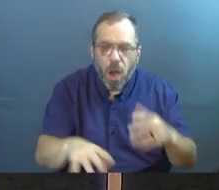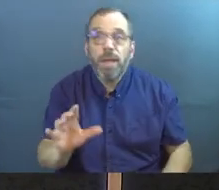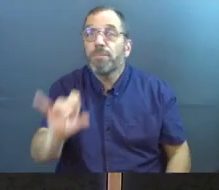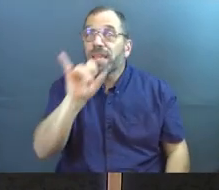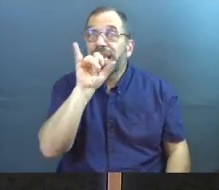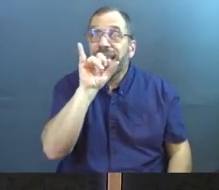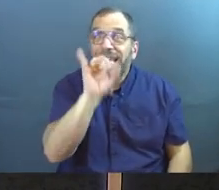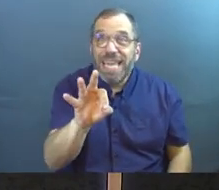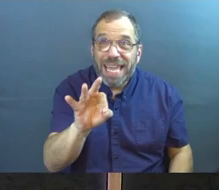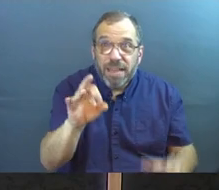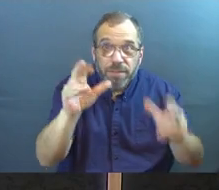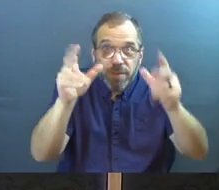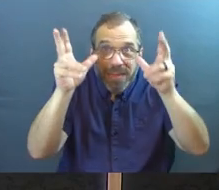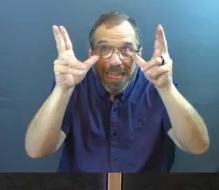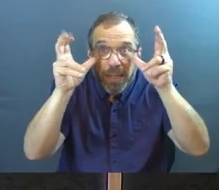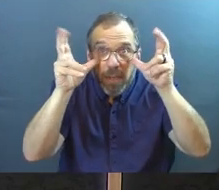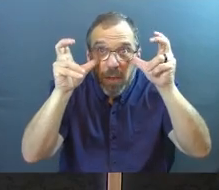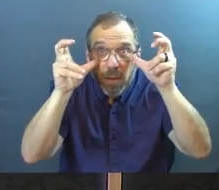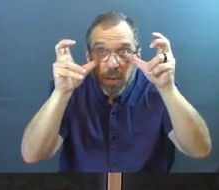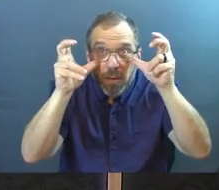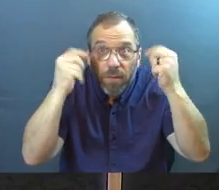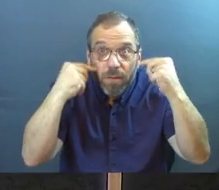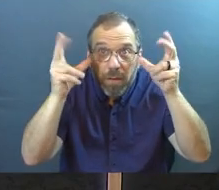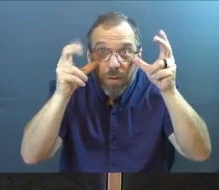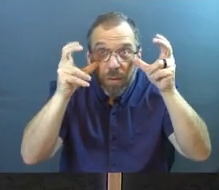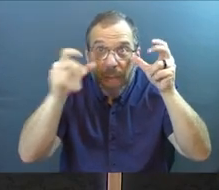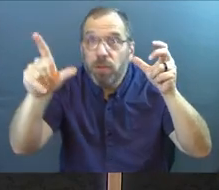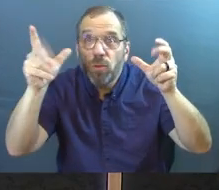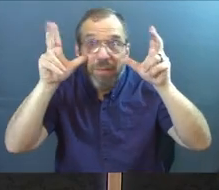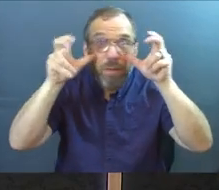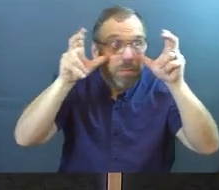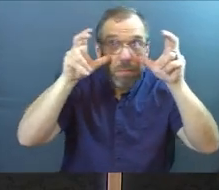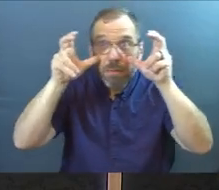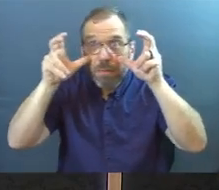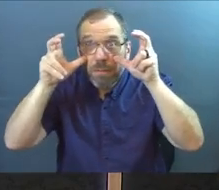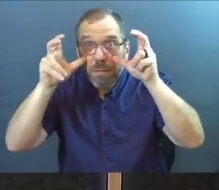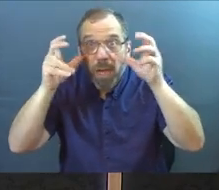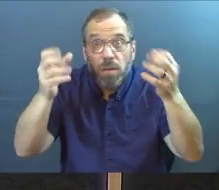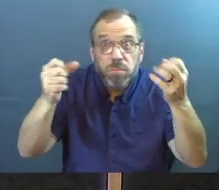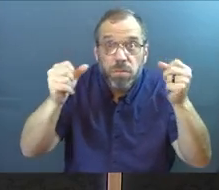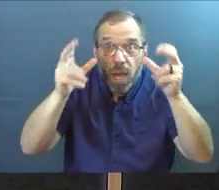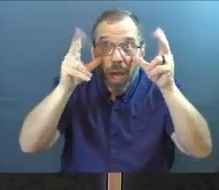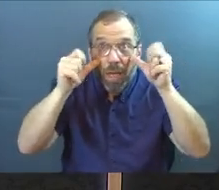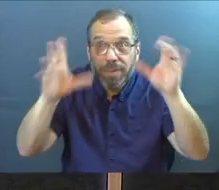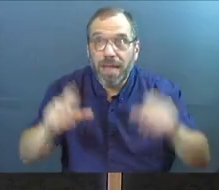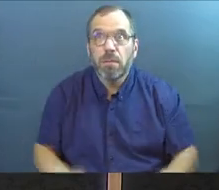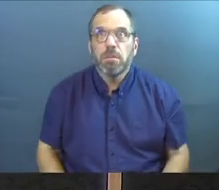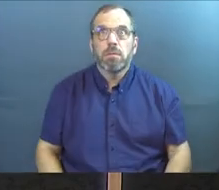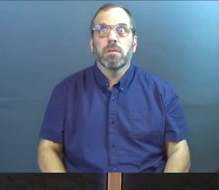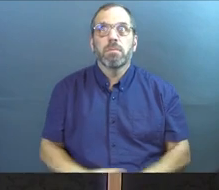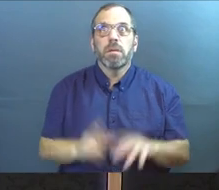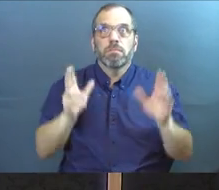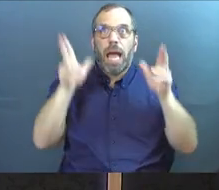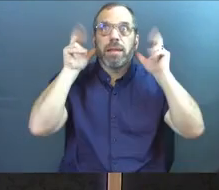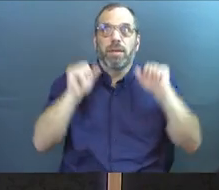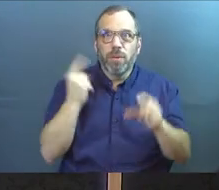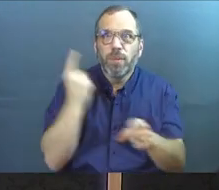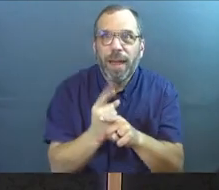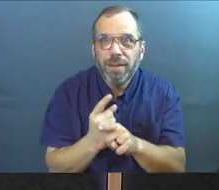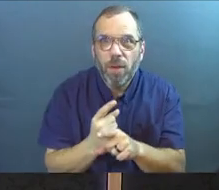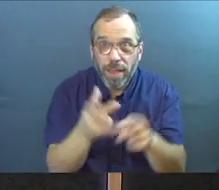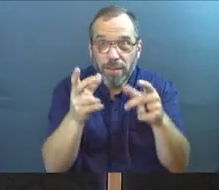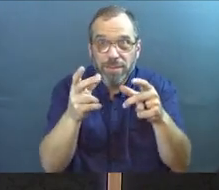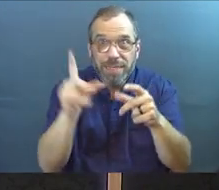and says, if you've got ears. Who's got ears? We should have 100% ears in this room. Yes?